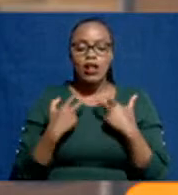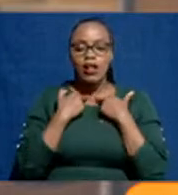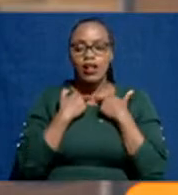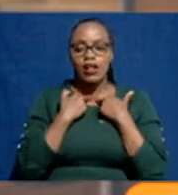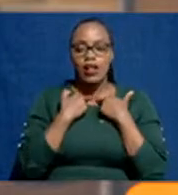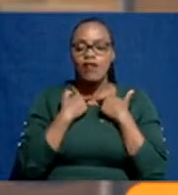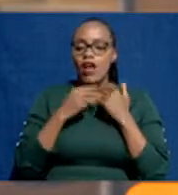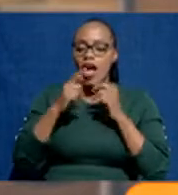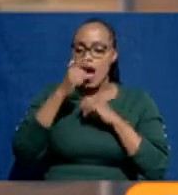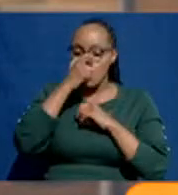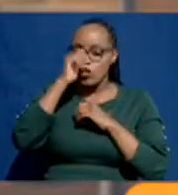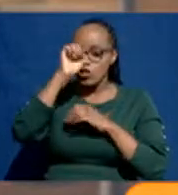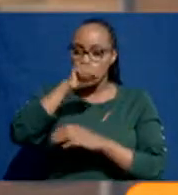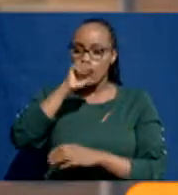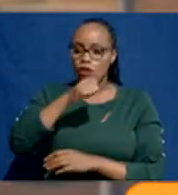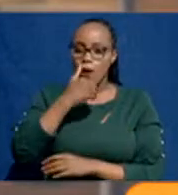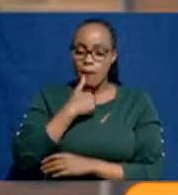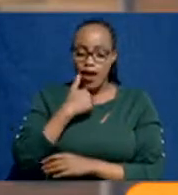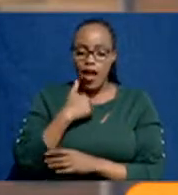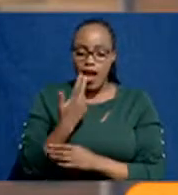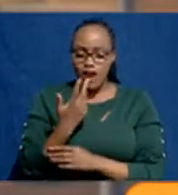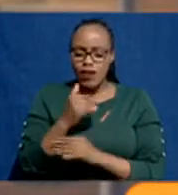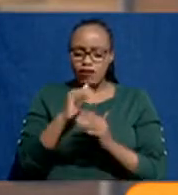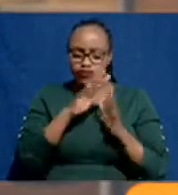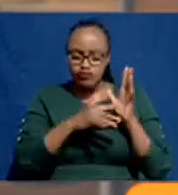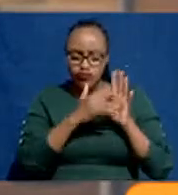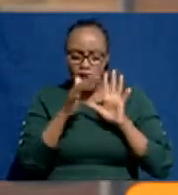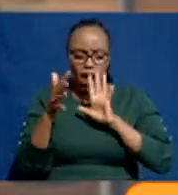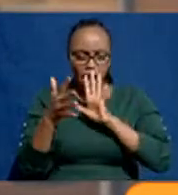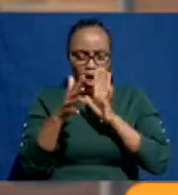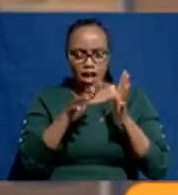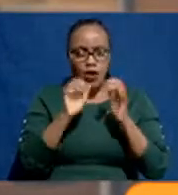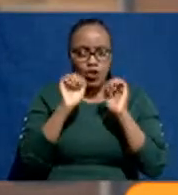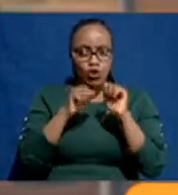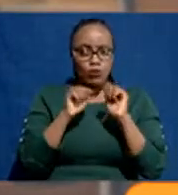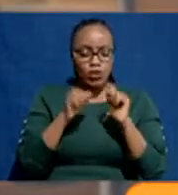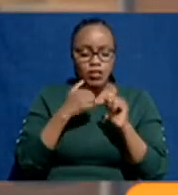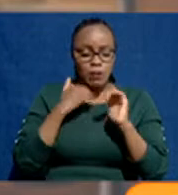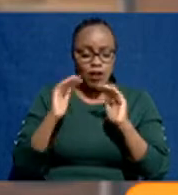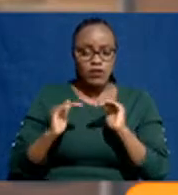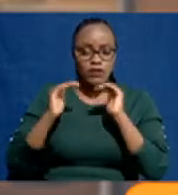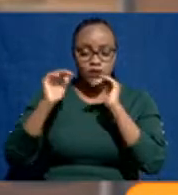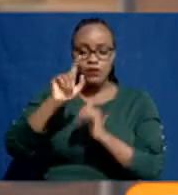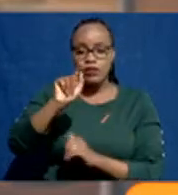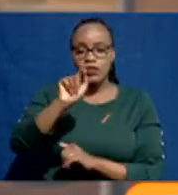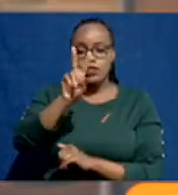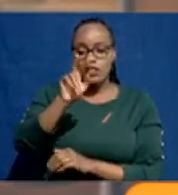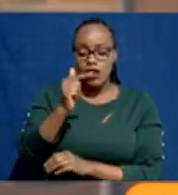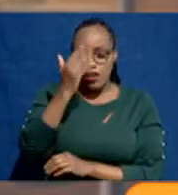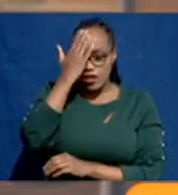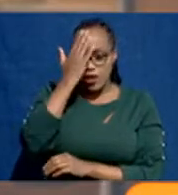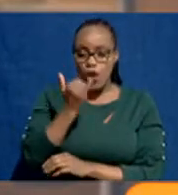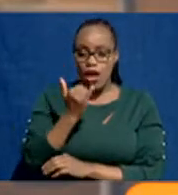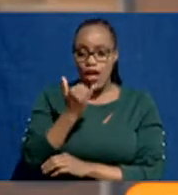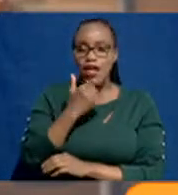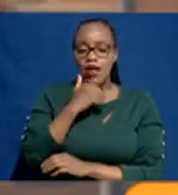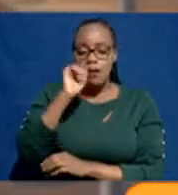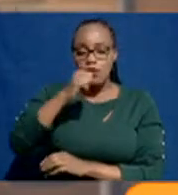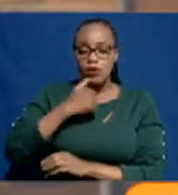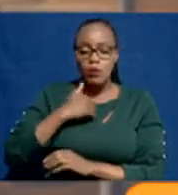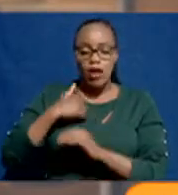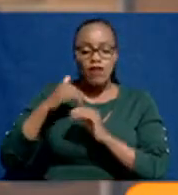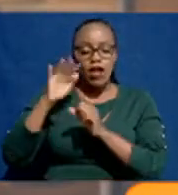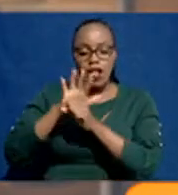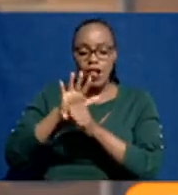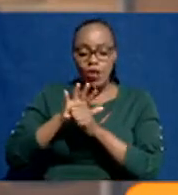And I wish that we could have a structured way of promoting TVETs so that they take the huge numbers